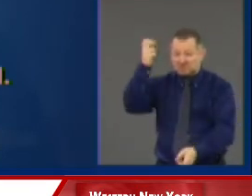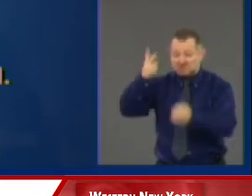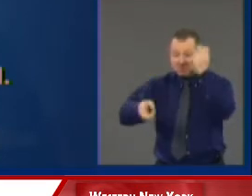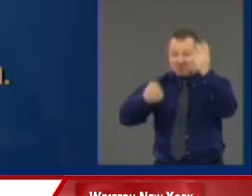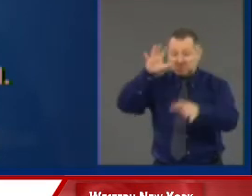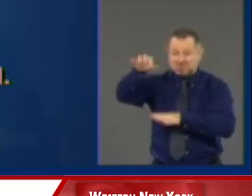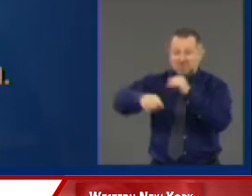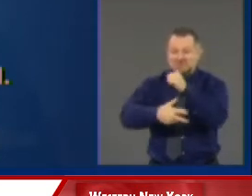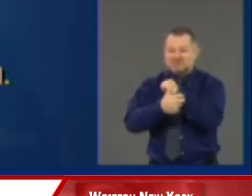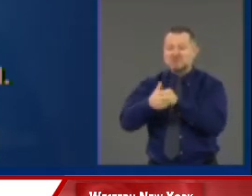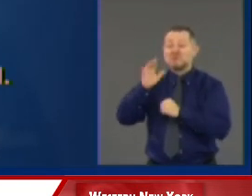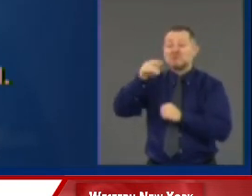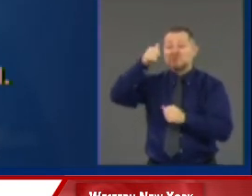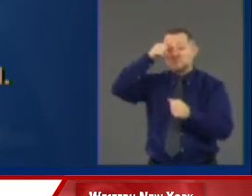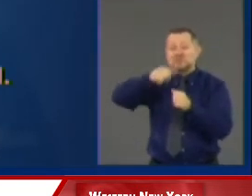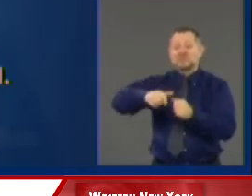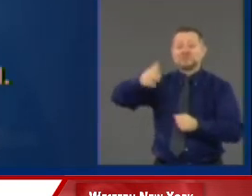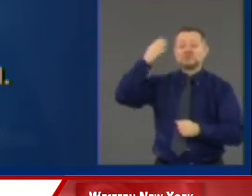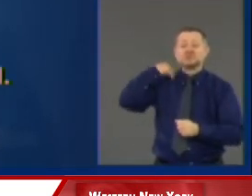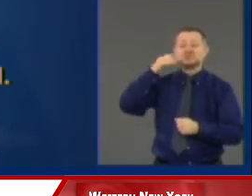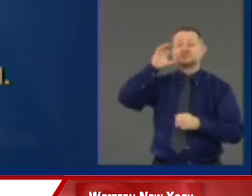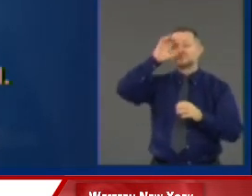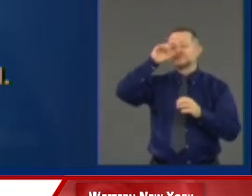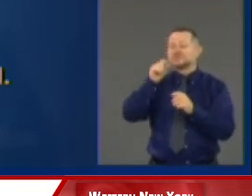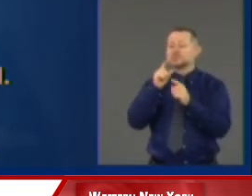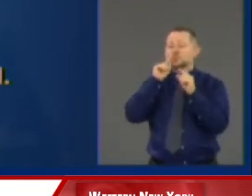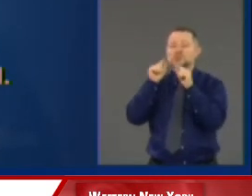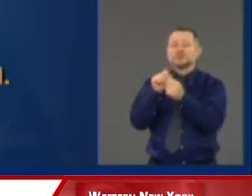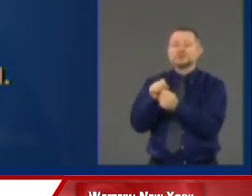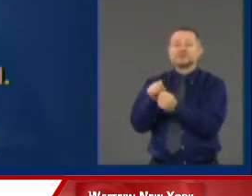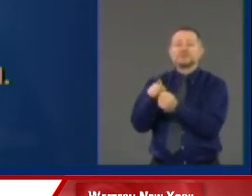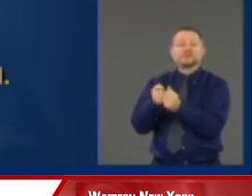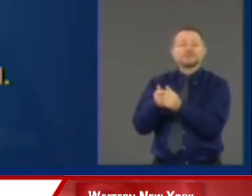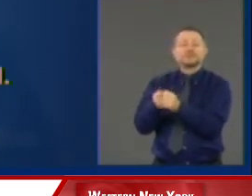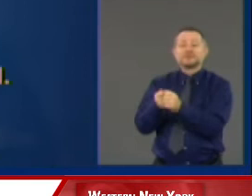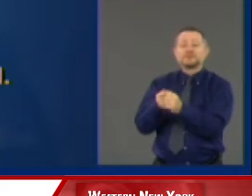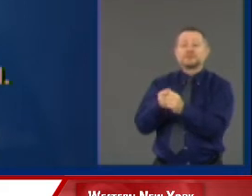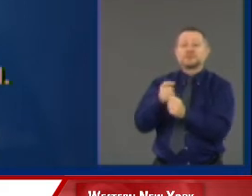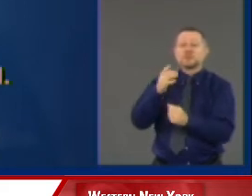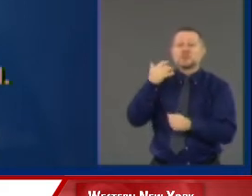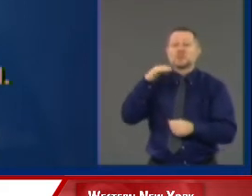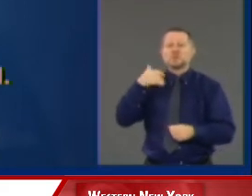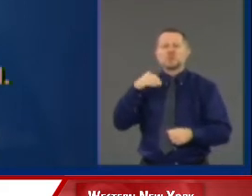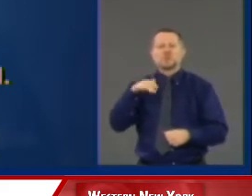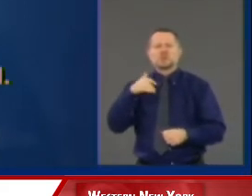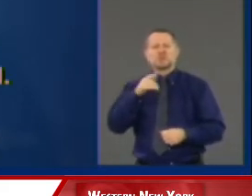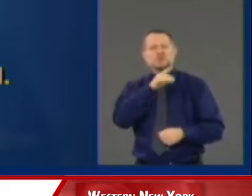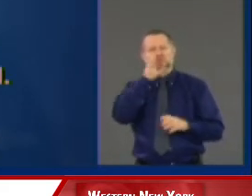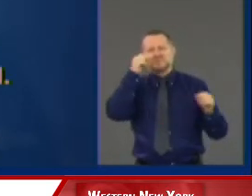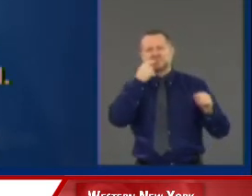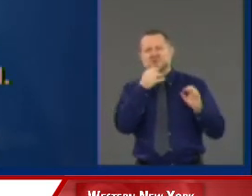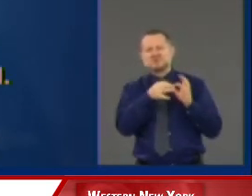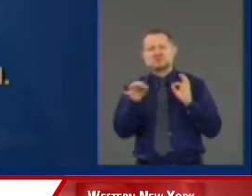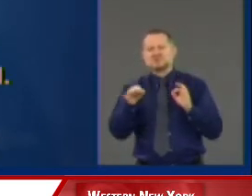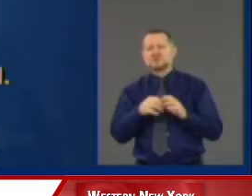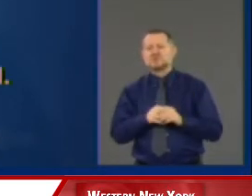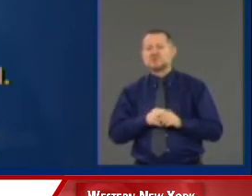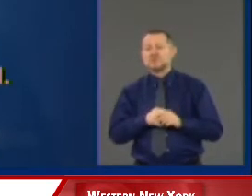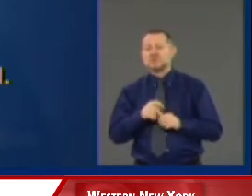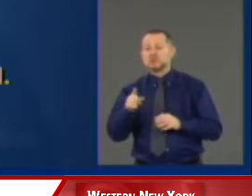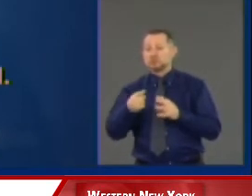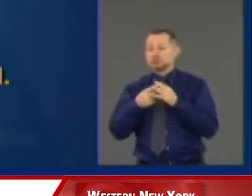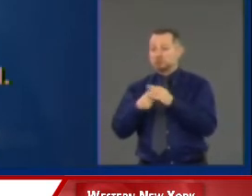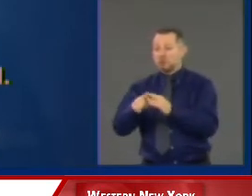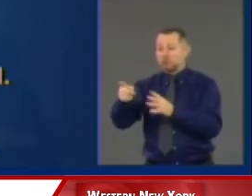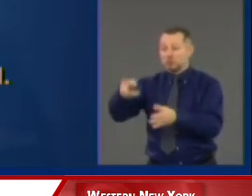Remember when the president put out that incendiary tweet? We start shooting when they start looting